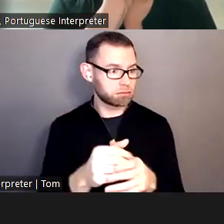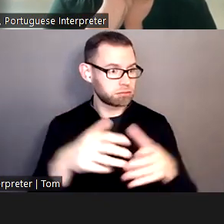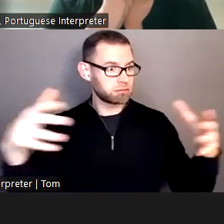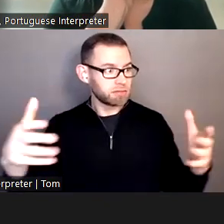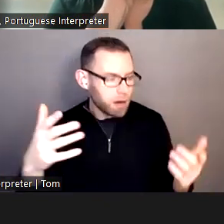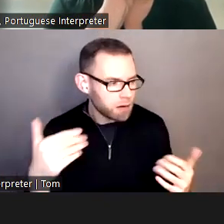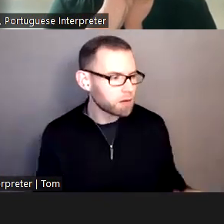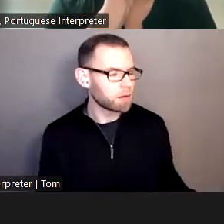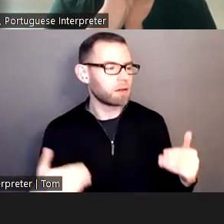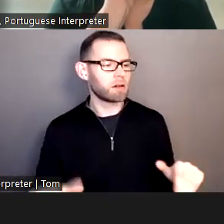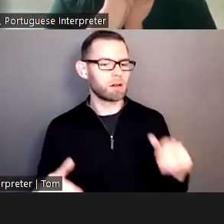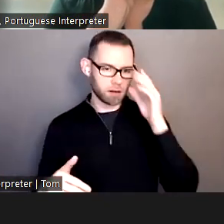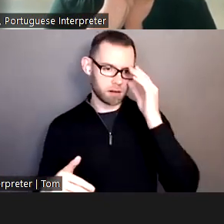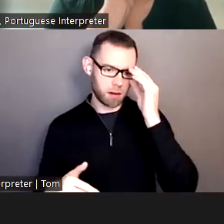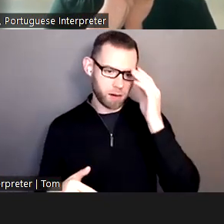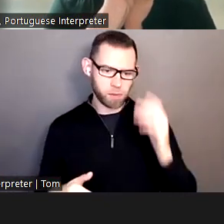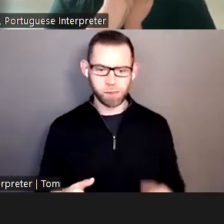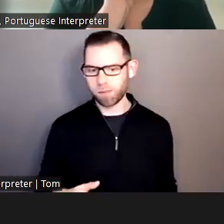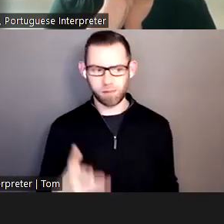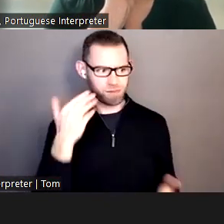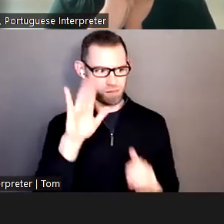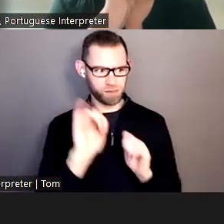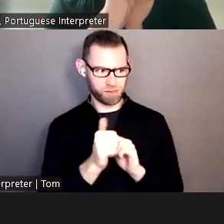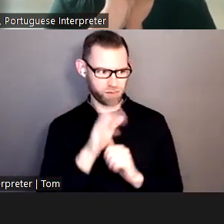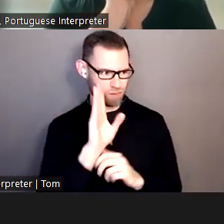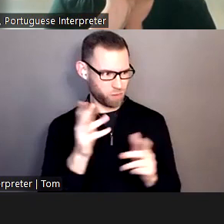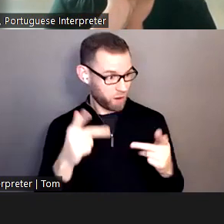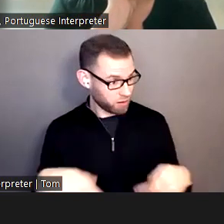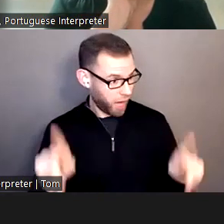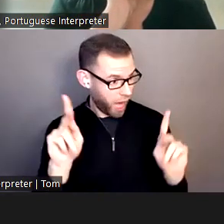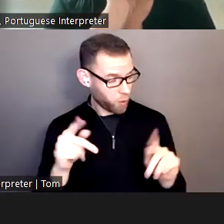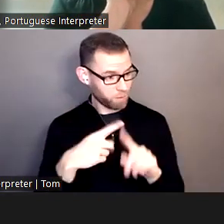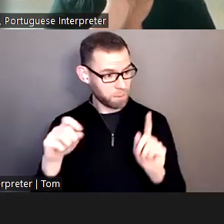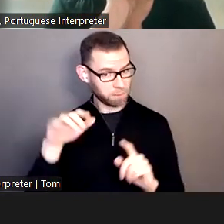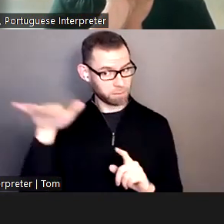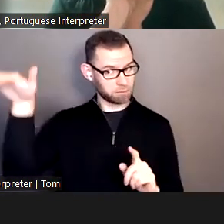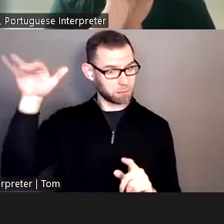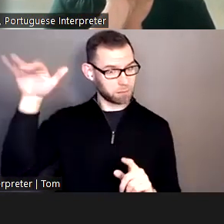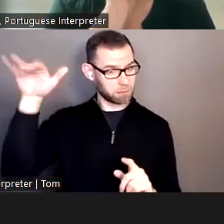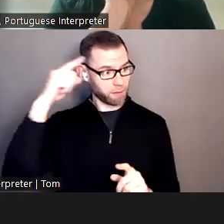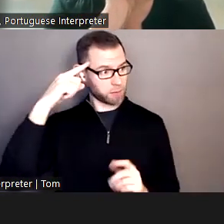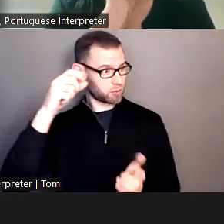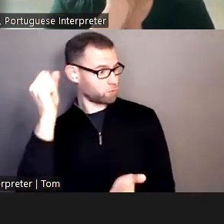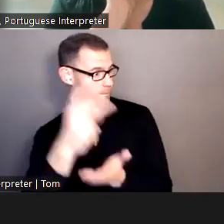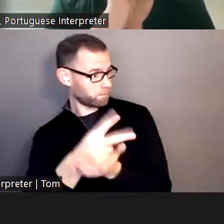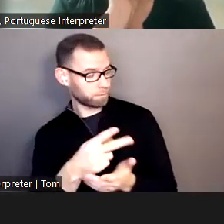being an ACC. So I don't know how this can be allowed by the government. But it's it's concerning.